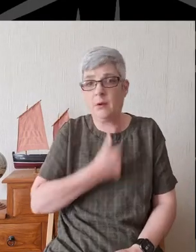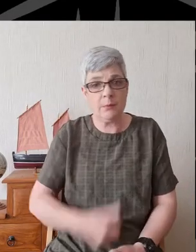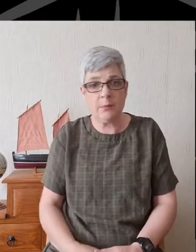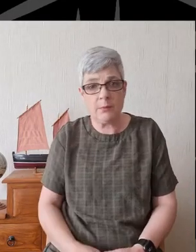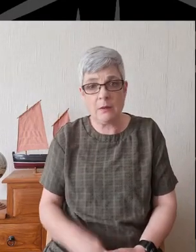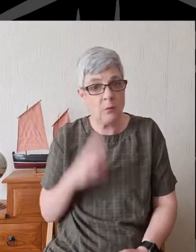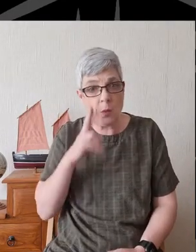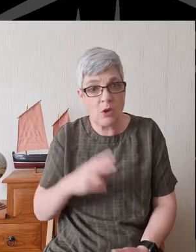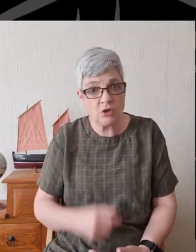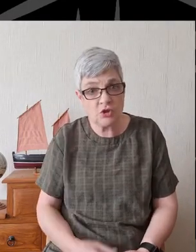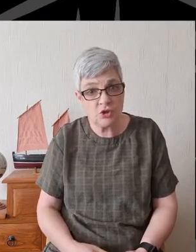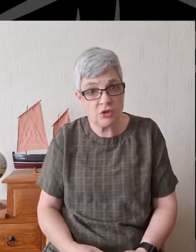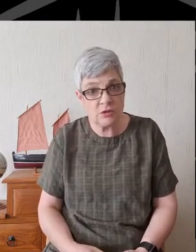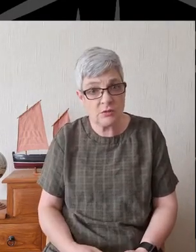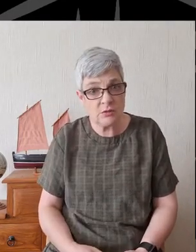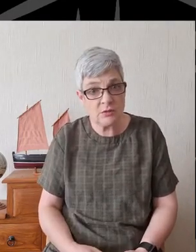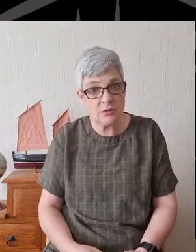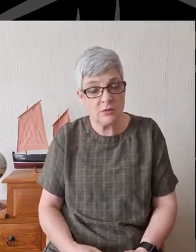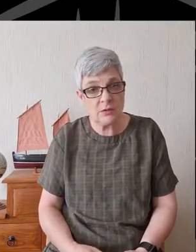this, this,